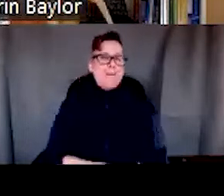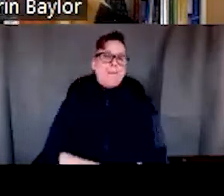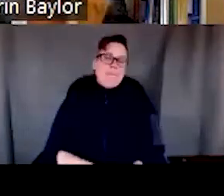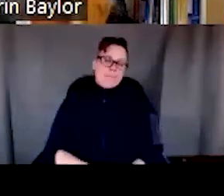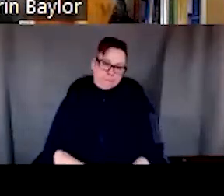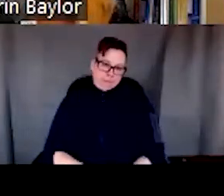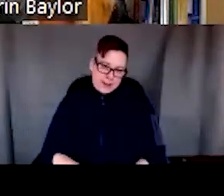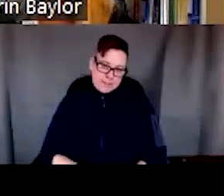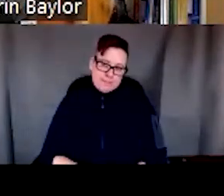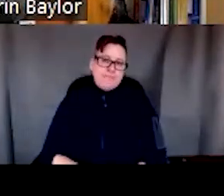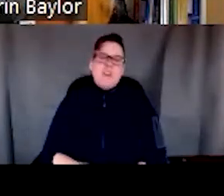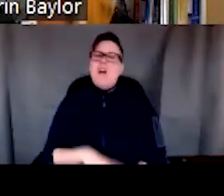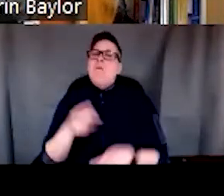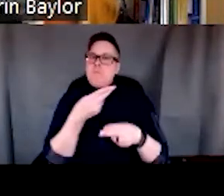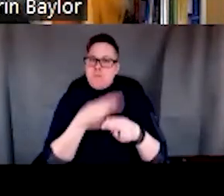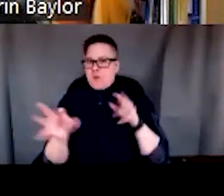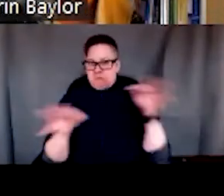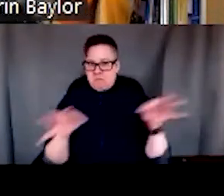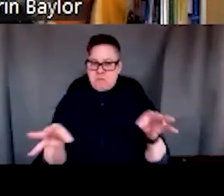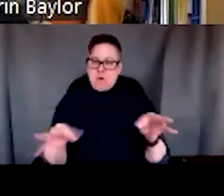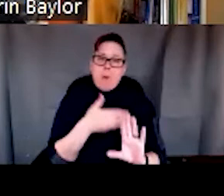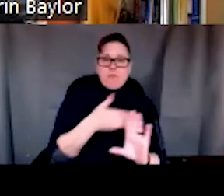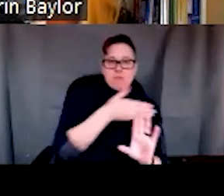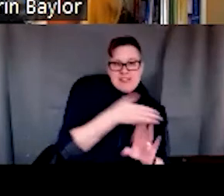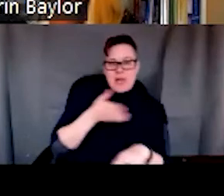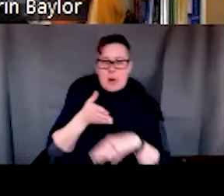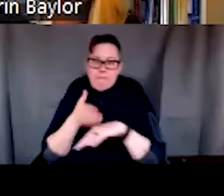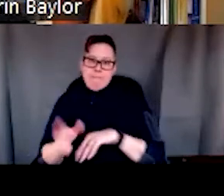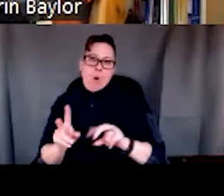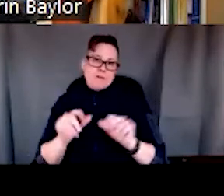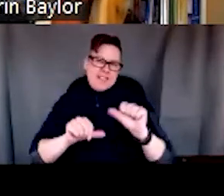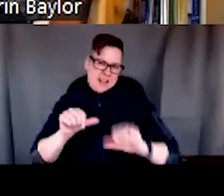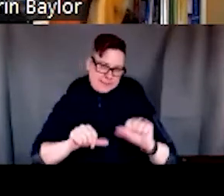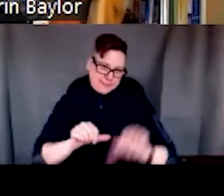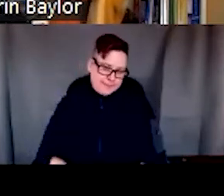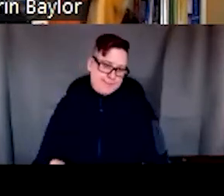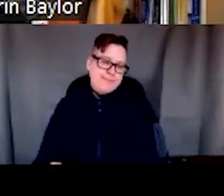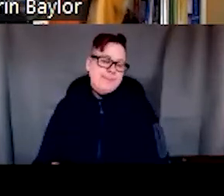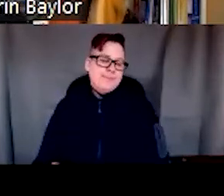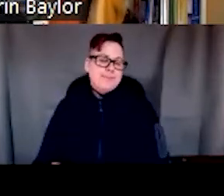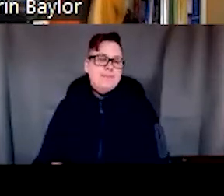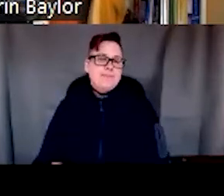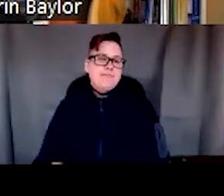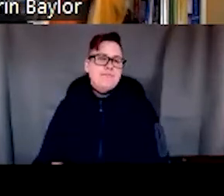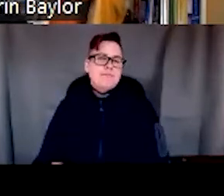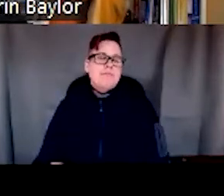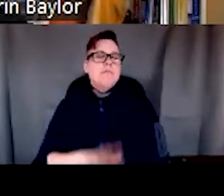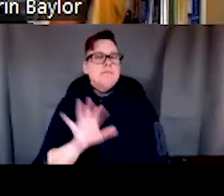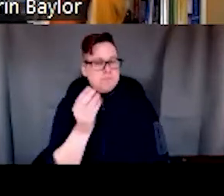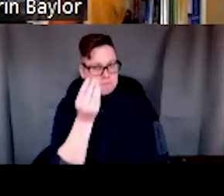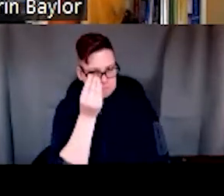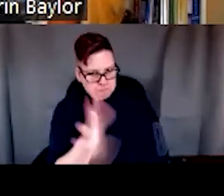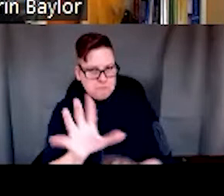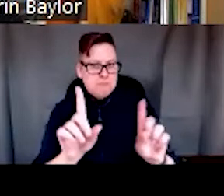All right. I just want to walk through sort of some of our pre and post assessments. Um, I, I would like to preface this